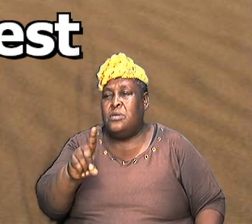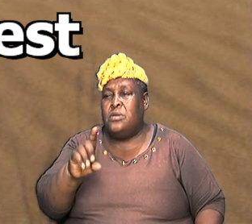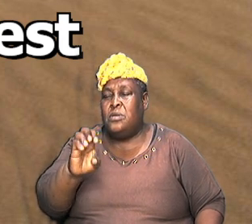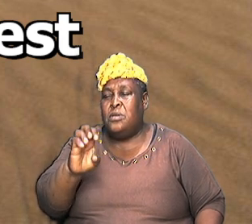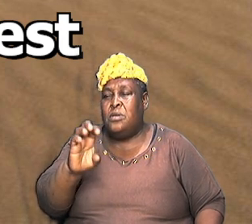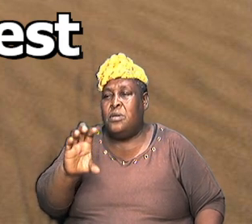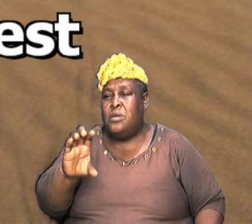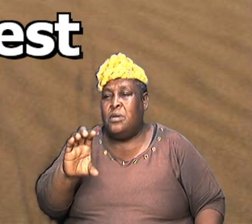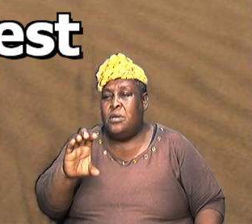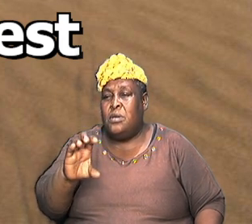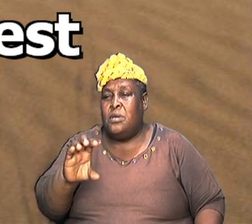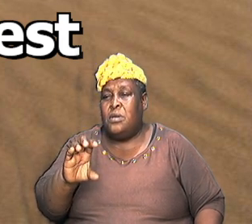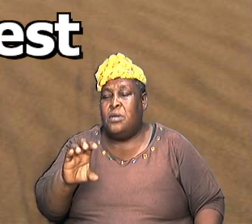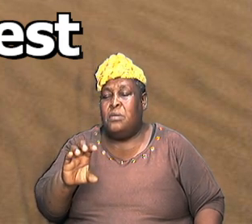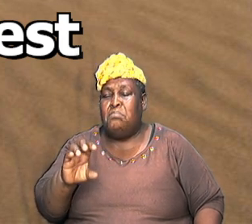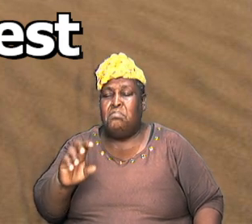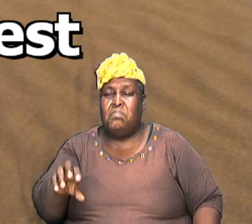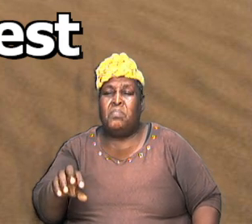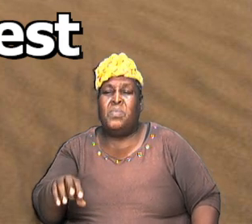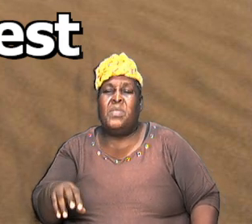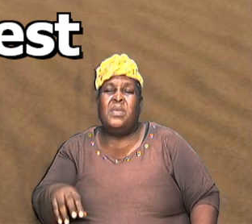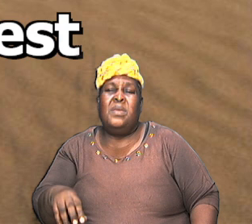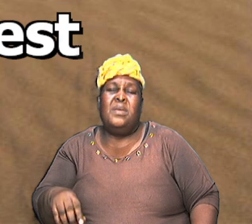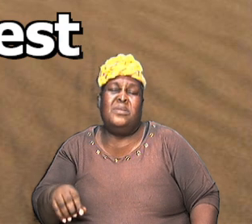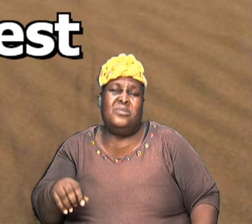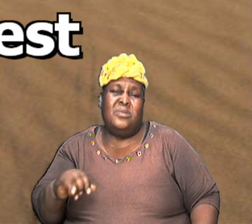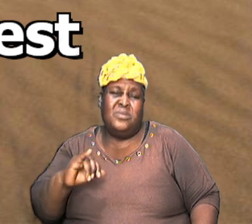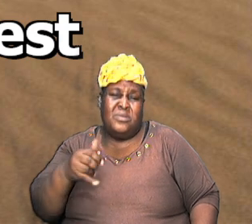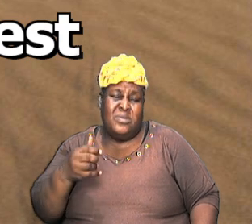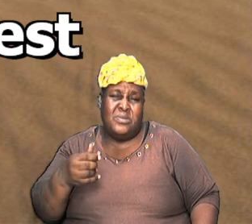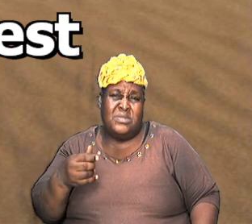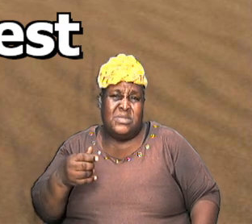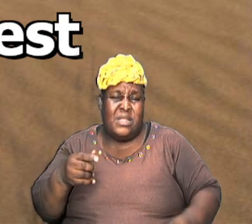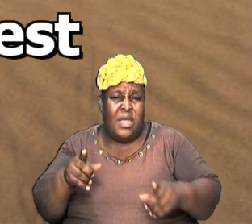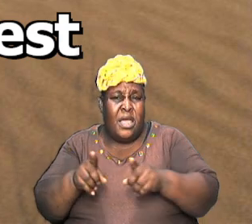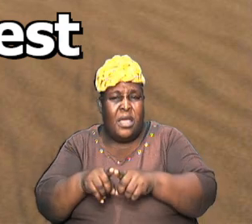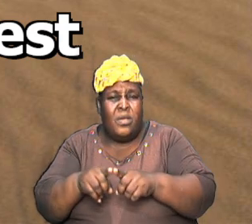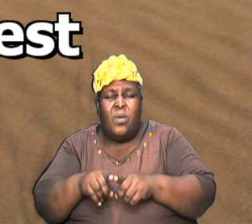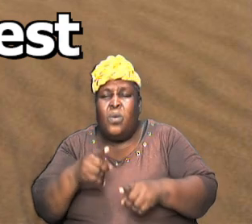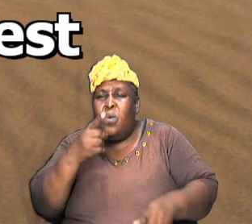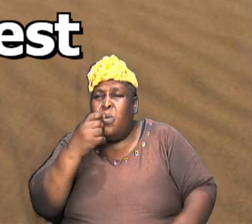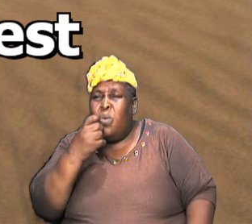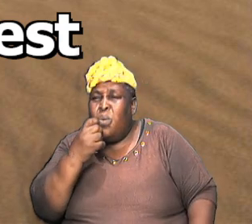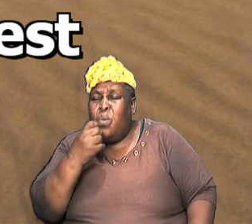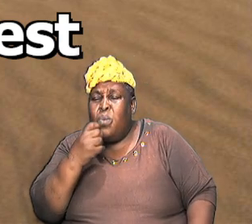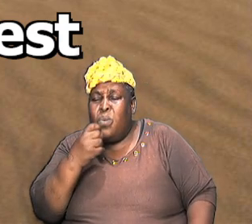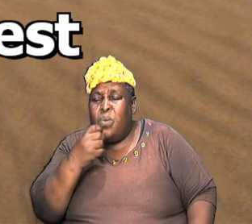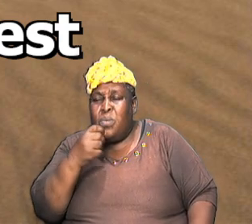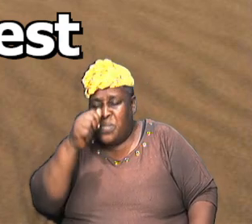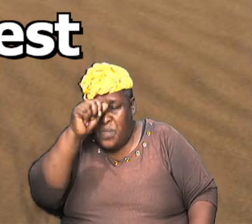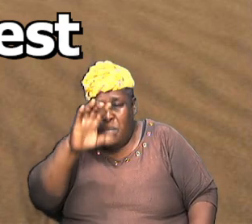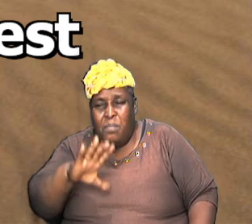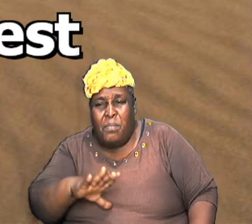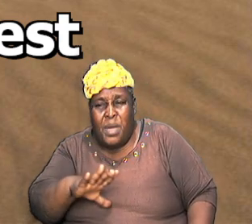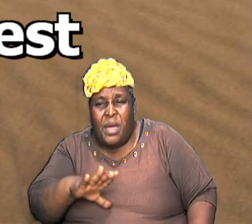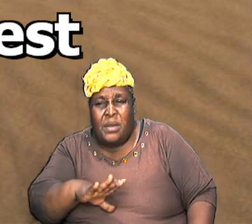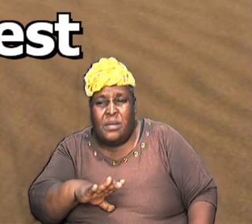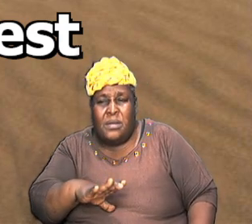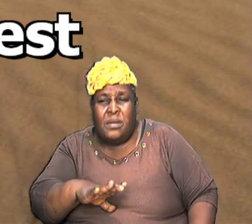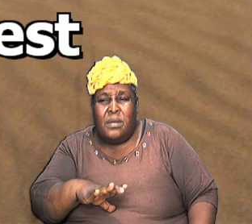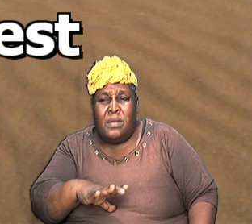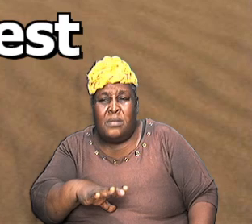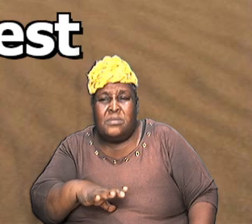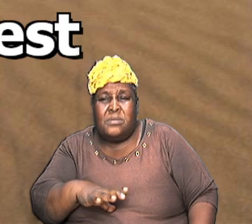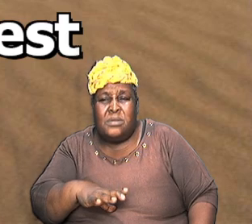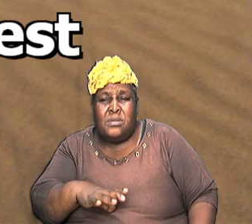is a figure that is hard to try to pinpoint who exactly he is because he was literally